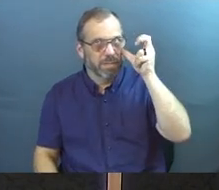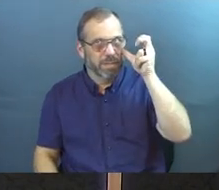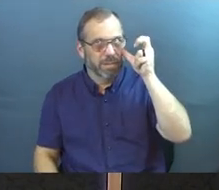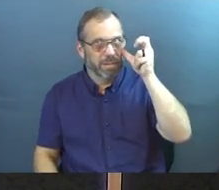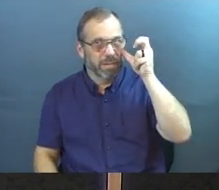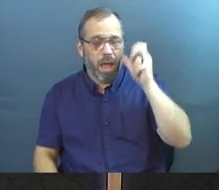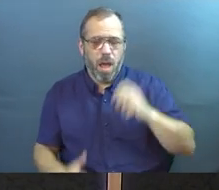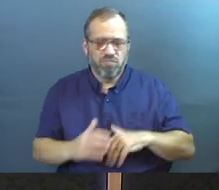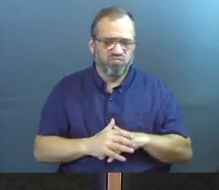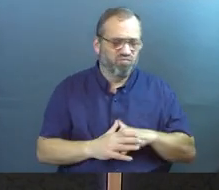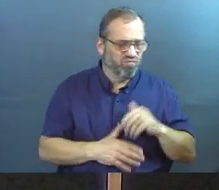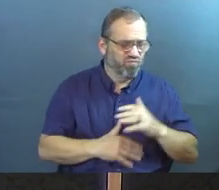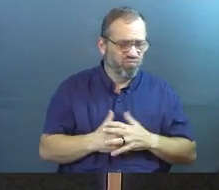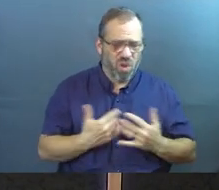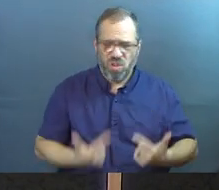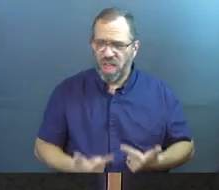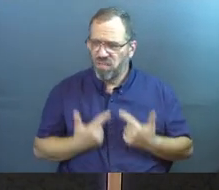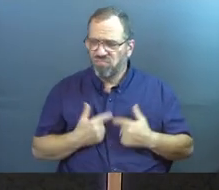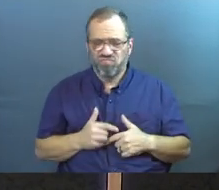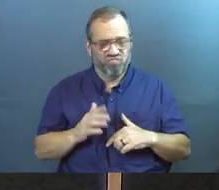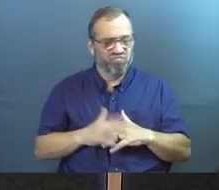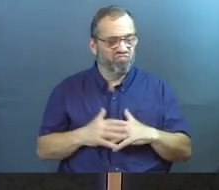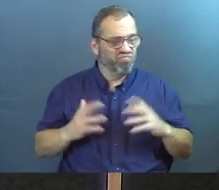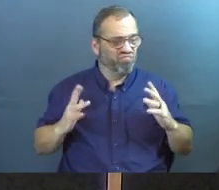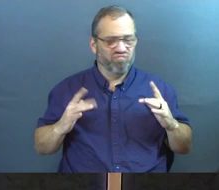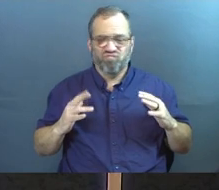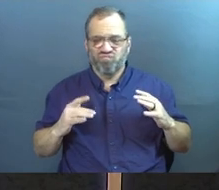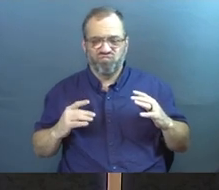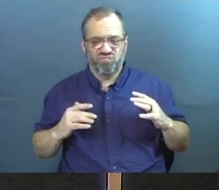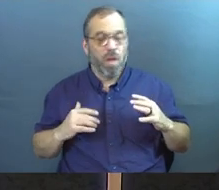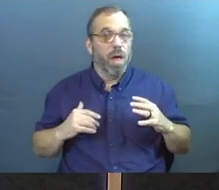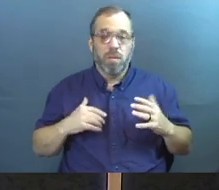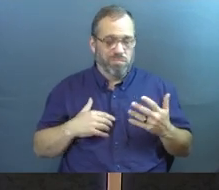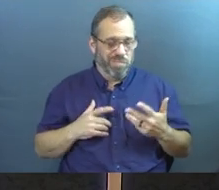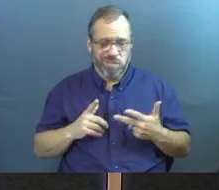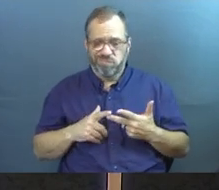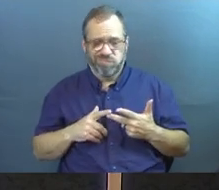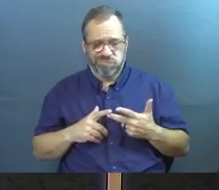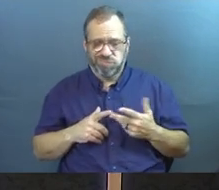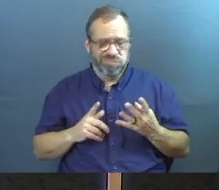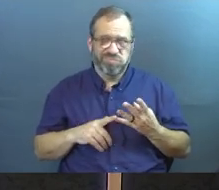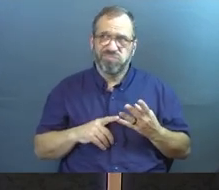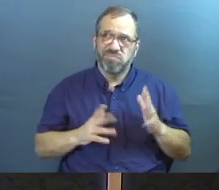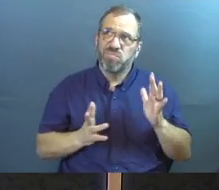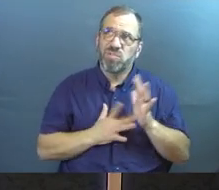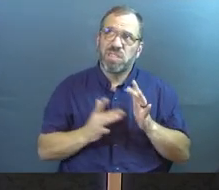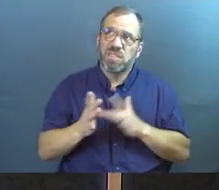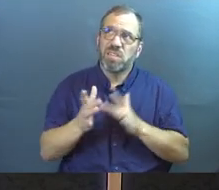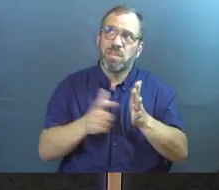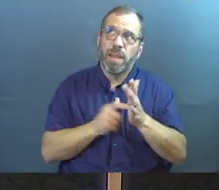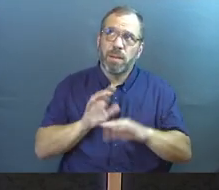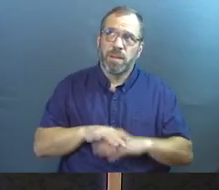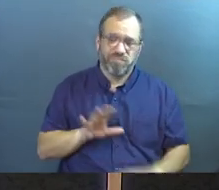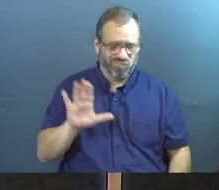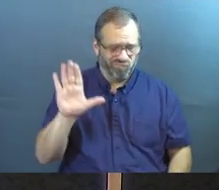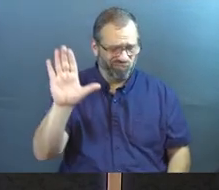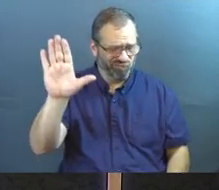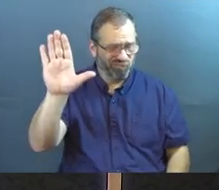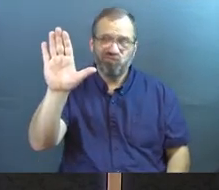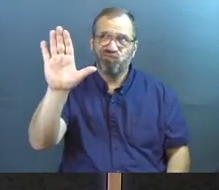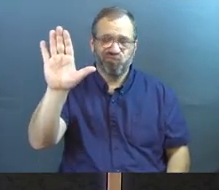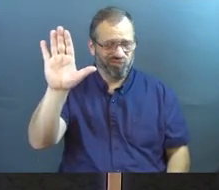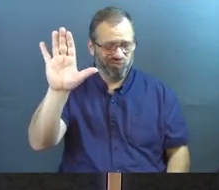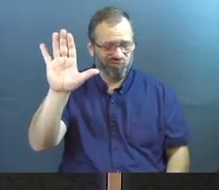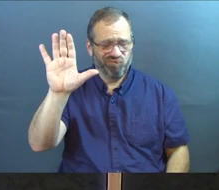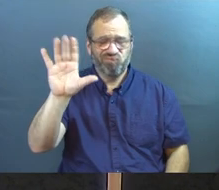I'm too comfortable with my current lifestyle. I'm not number three. I'm not open to Jesus making demands on me. I'm